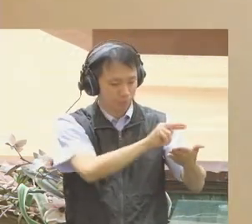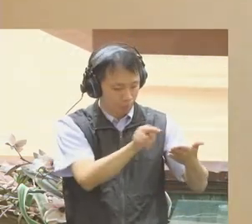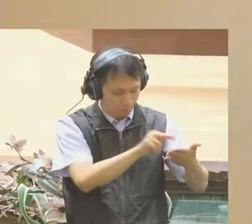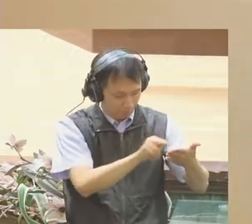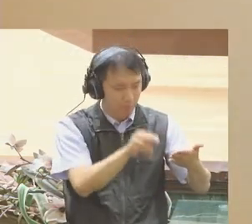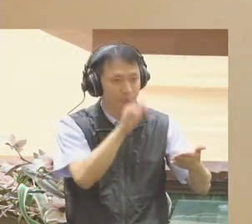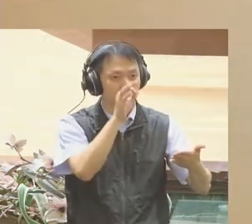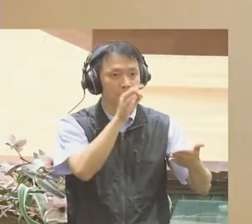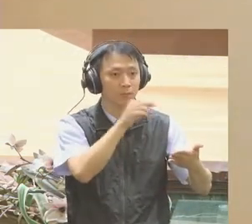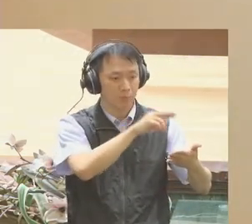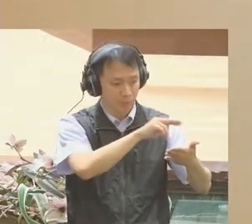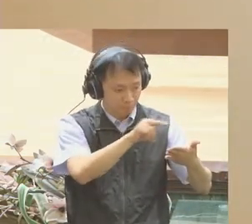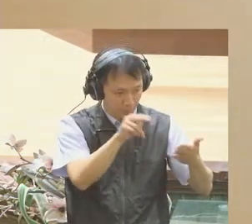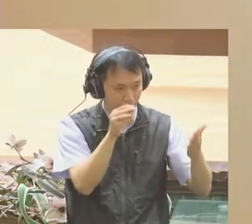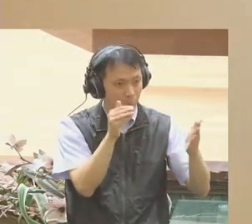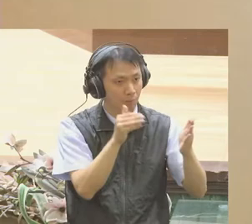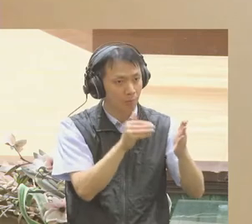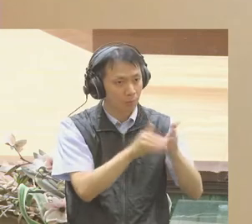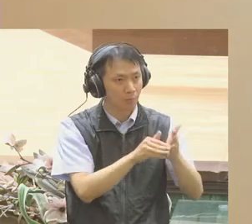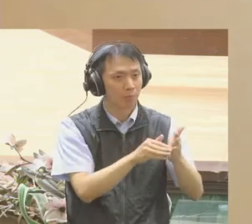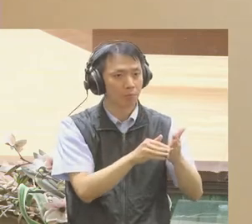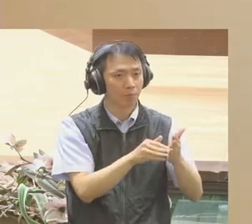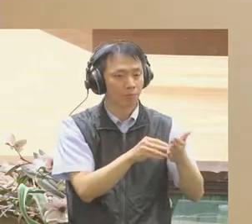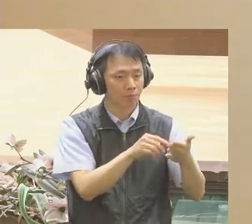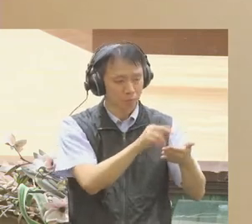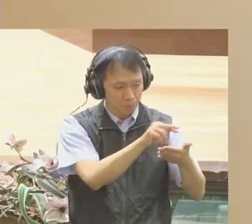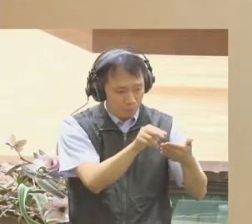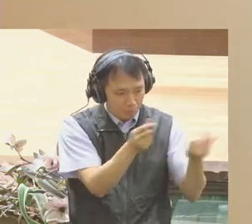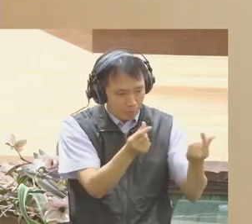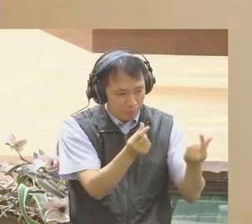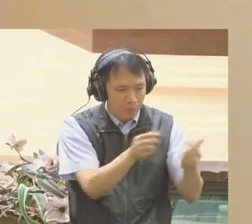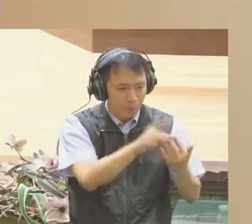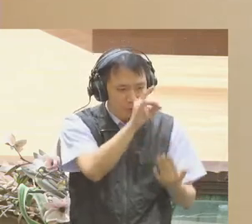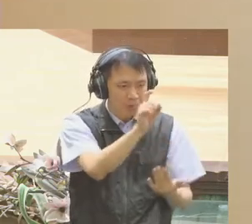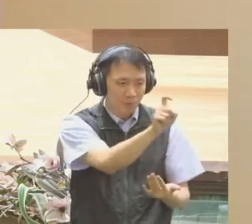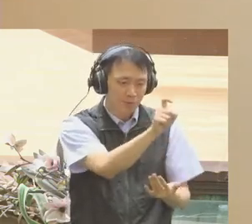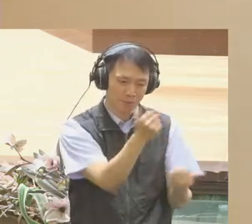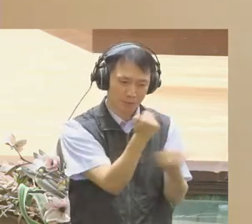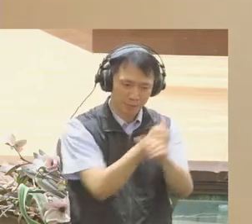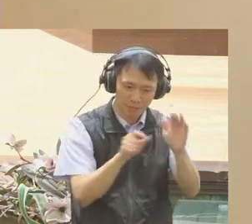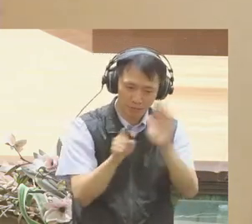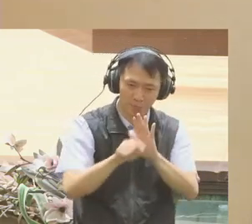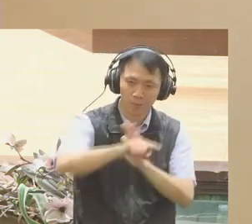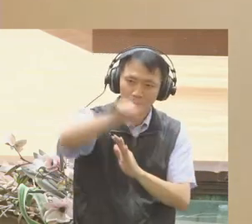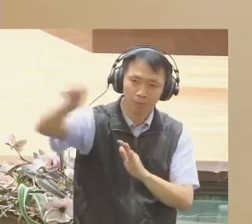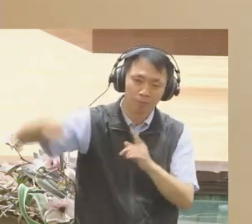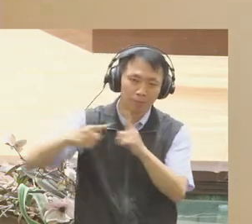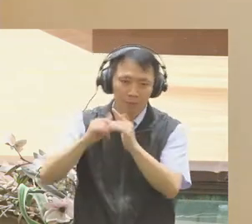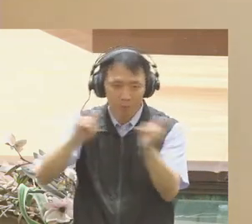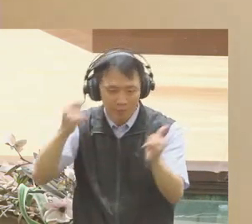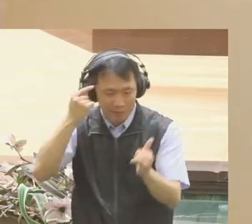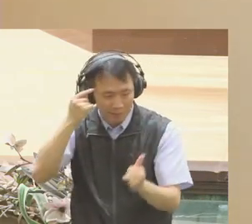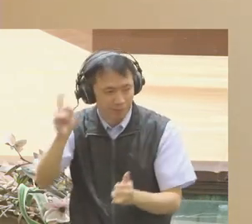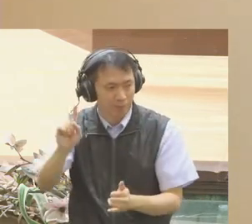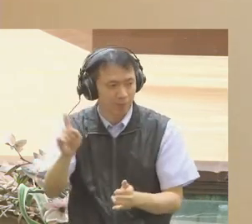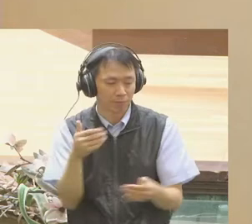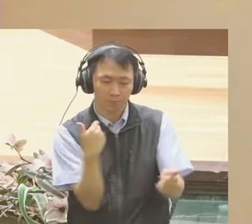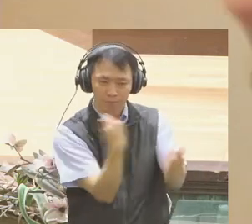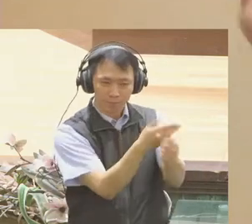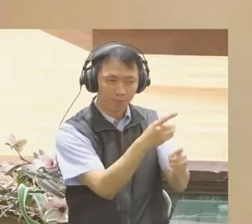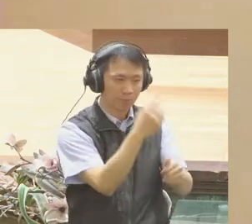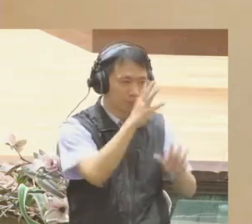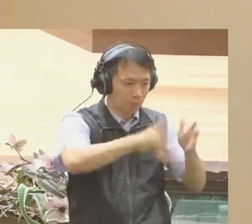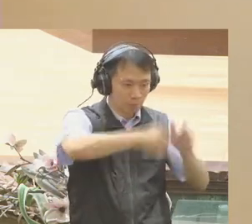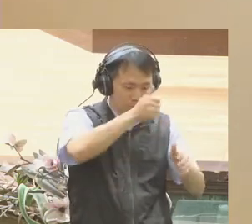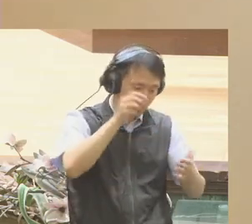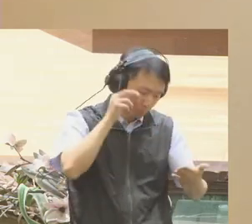representative of the population's thoughts and feelings, while accepting that you couldn't possibly read and digest the full spectrum of what was